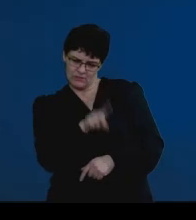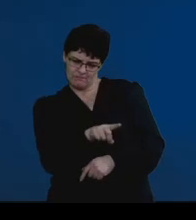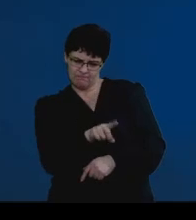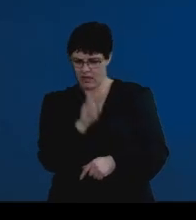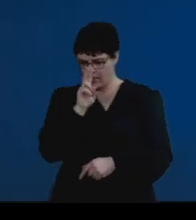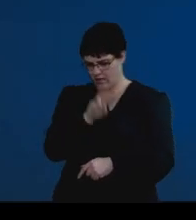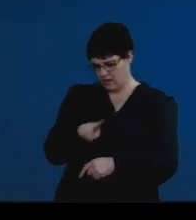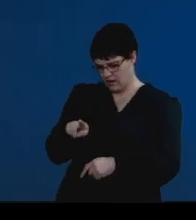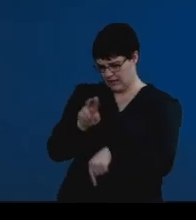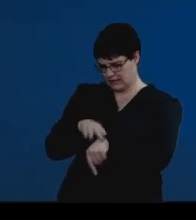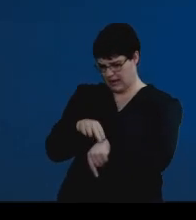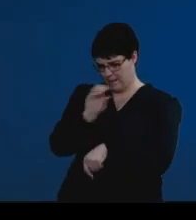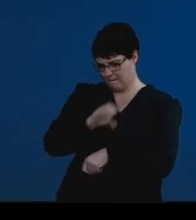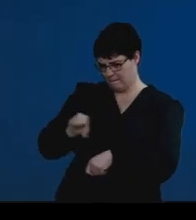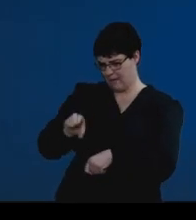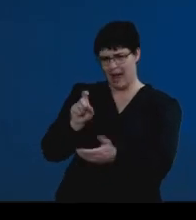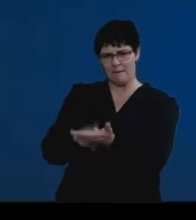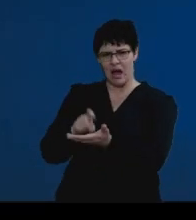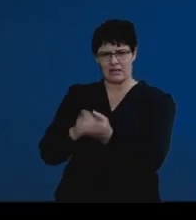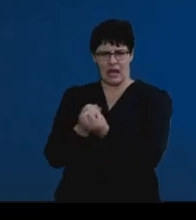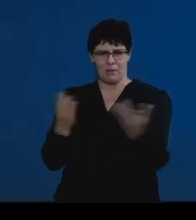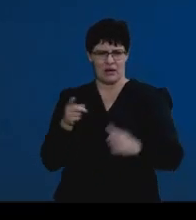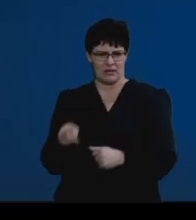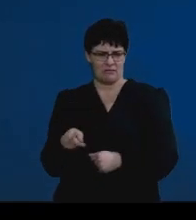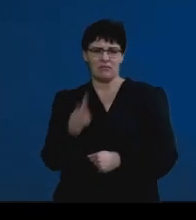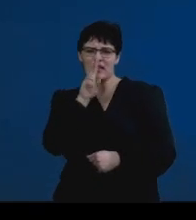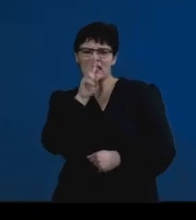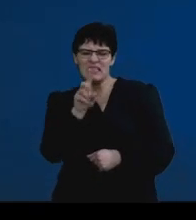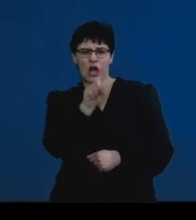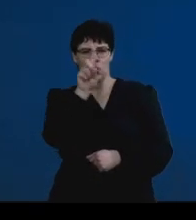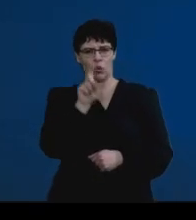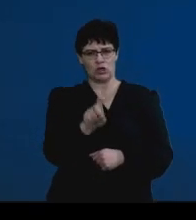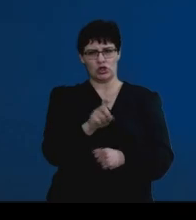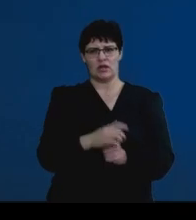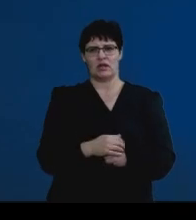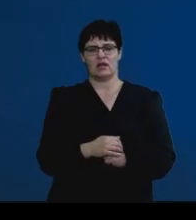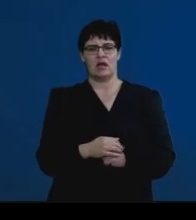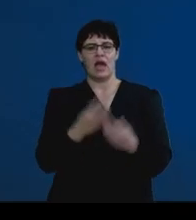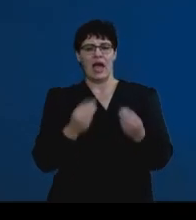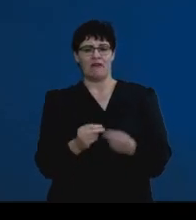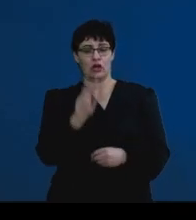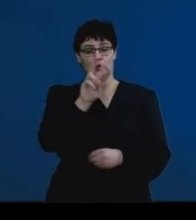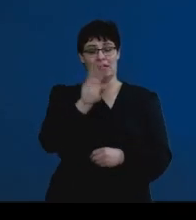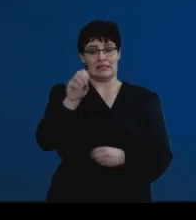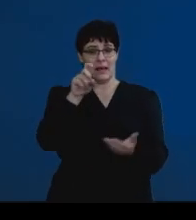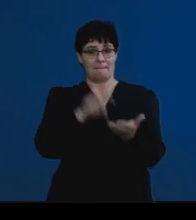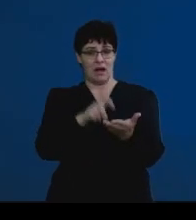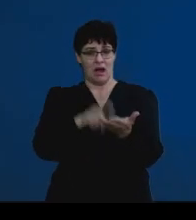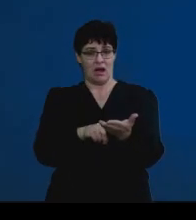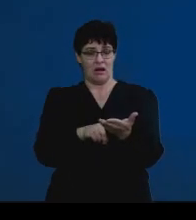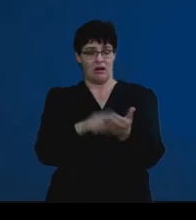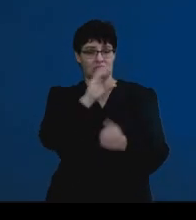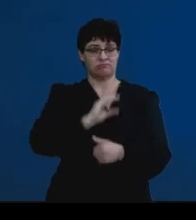time allocation for that or the mark allocation. So if you see a question that has a 20 mark allocation,